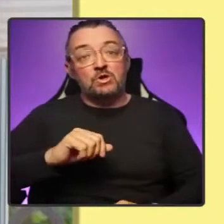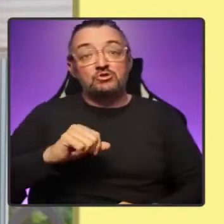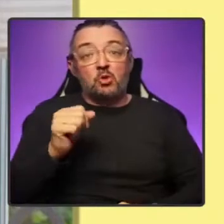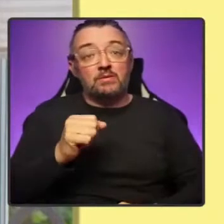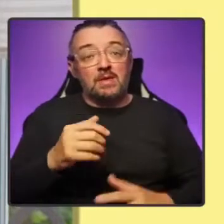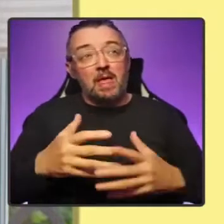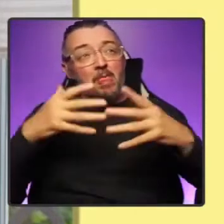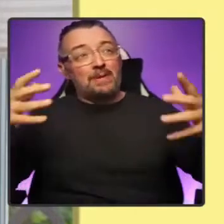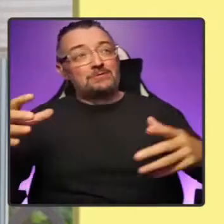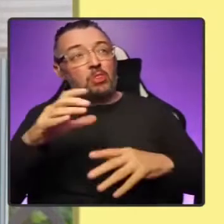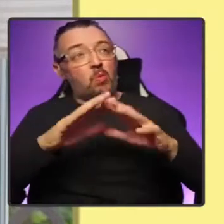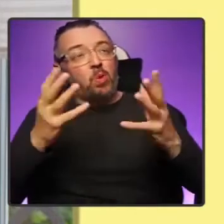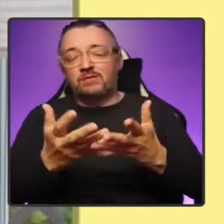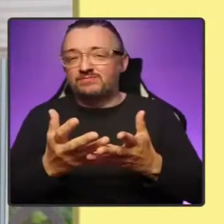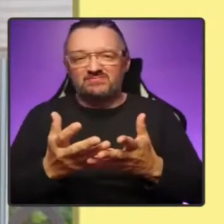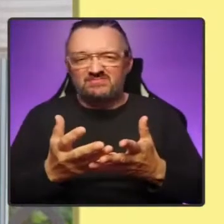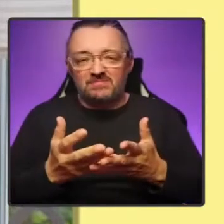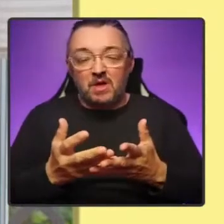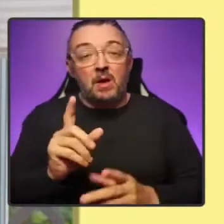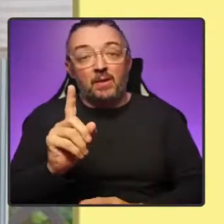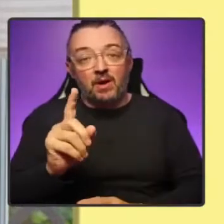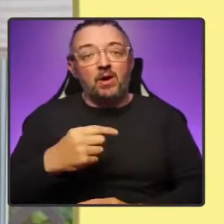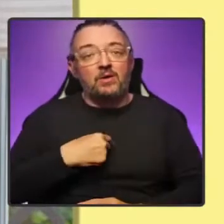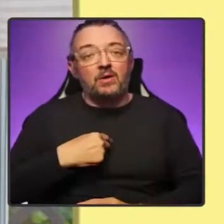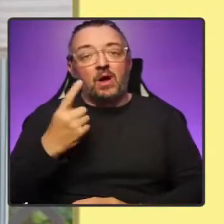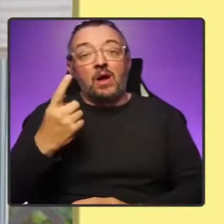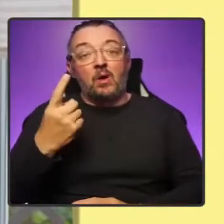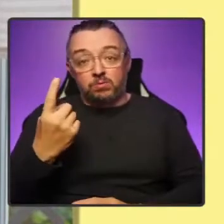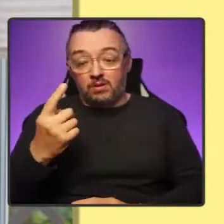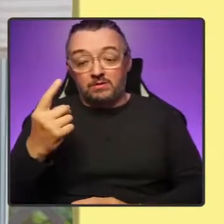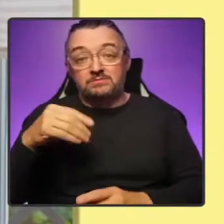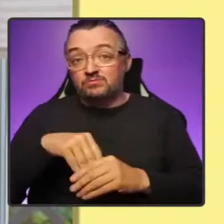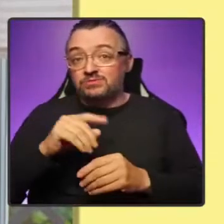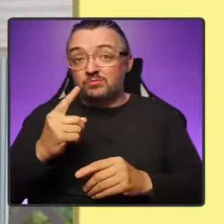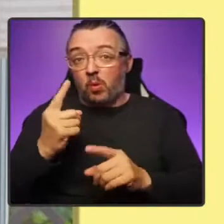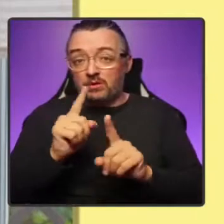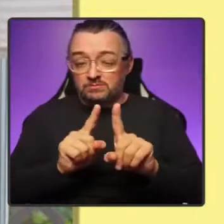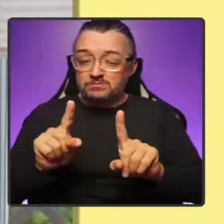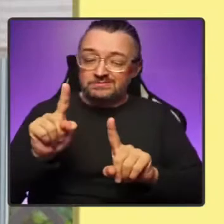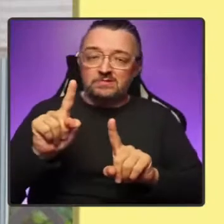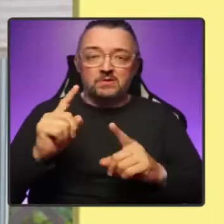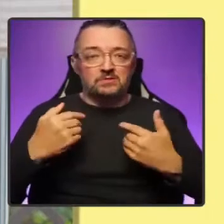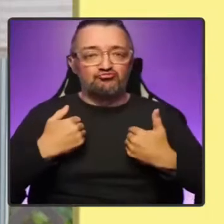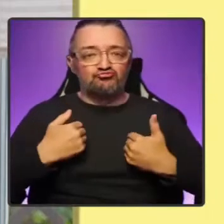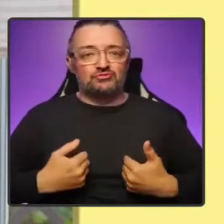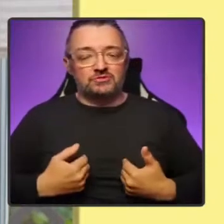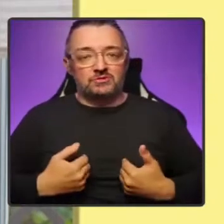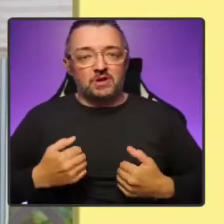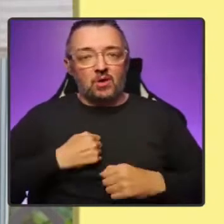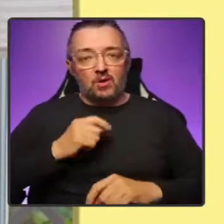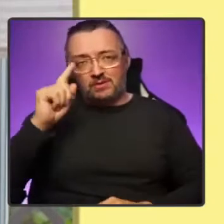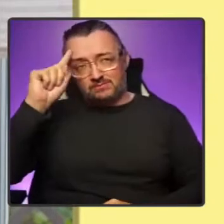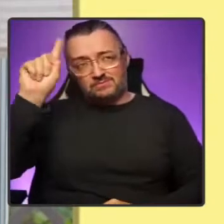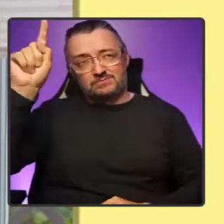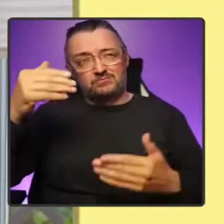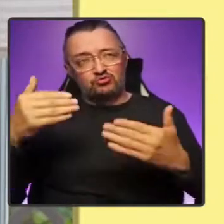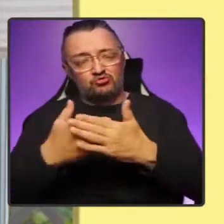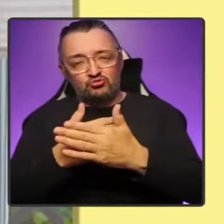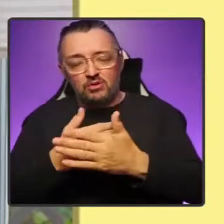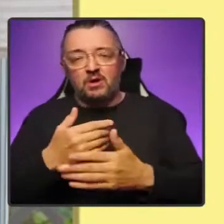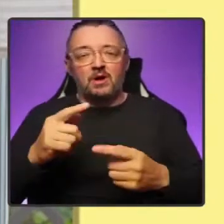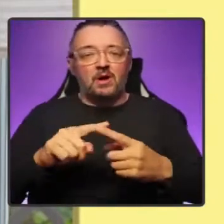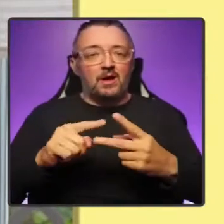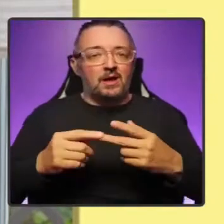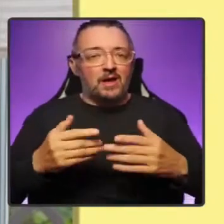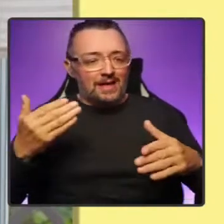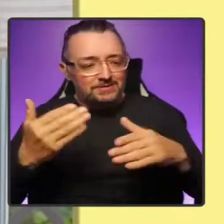but we are one of the wealthiest. And through our innovation, ingenuity and enterprise, we led the world into